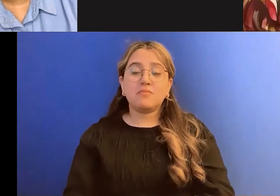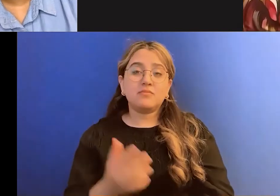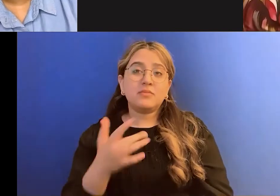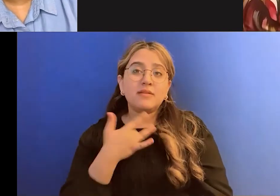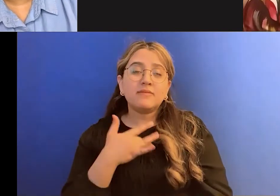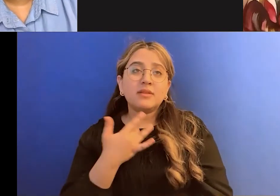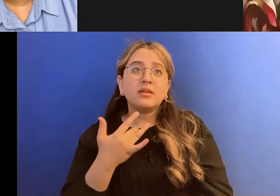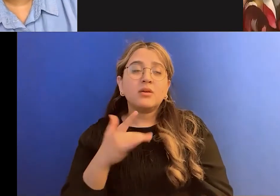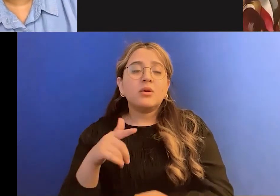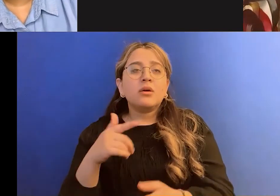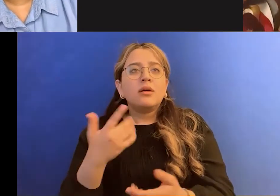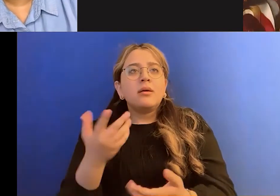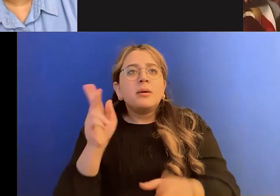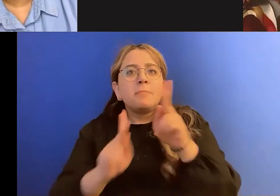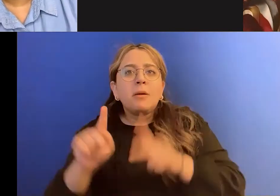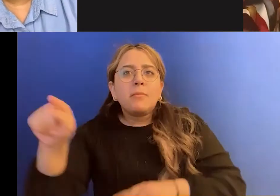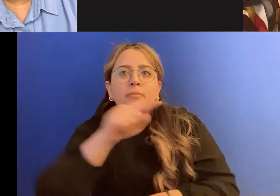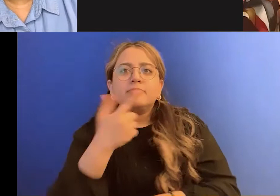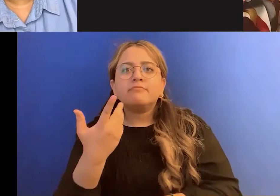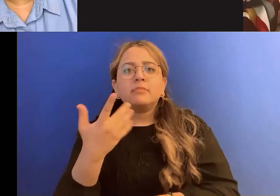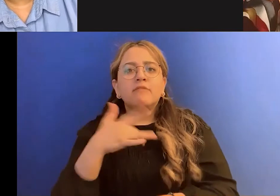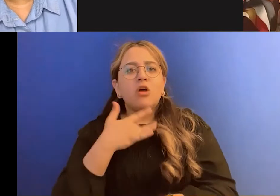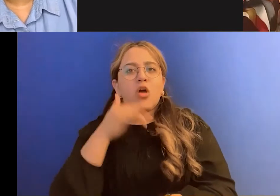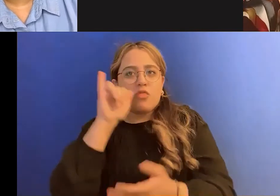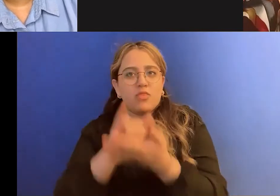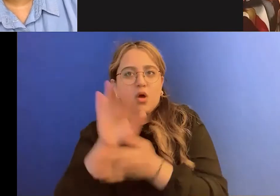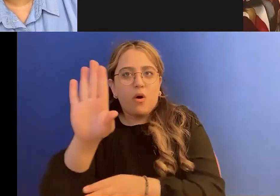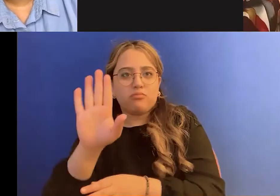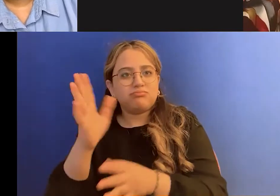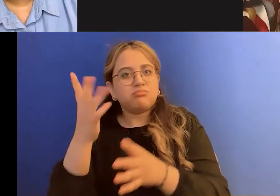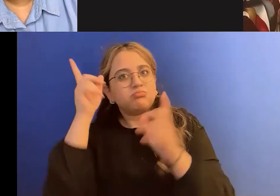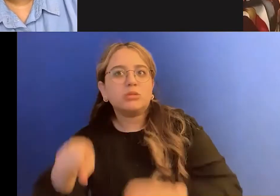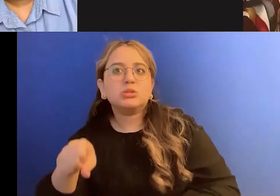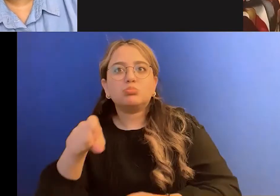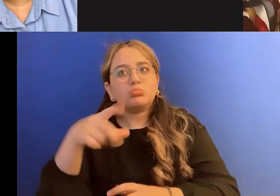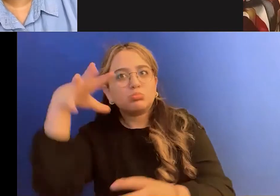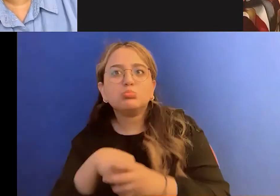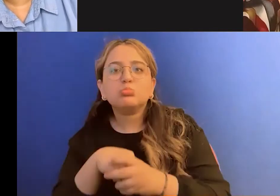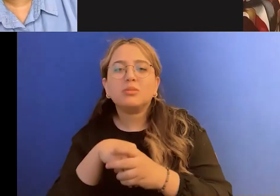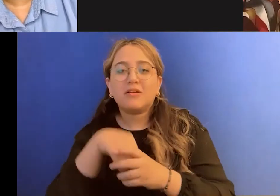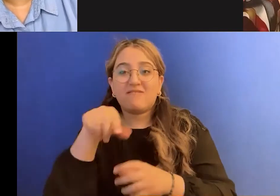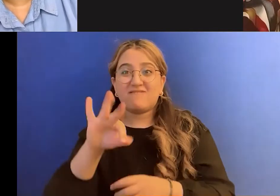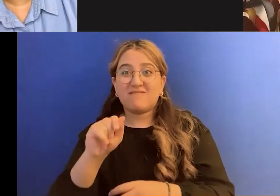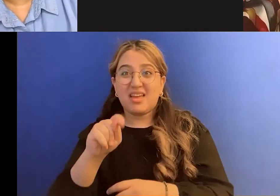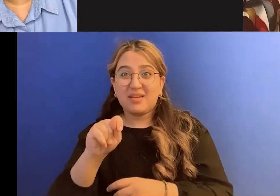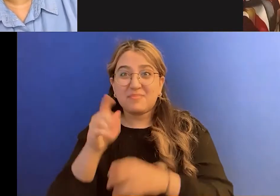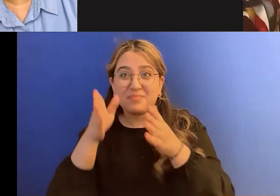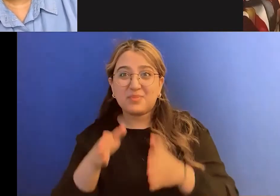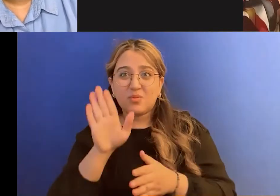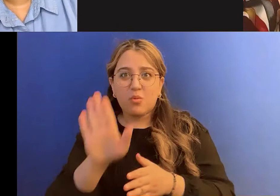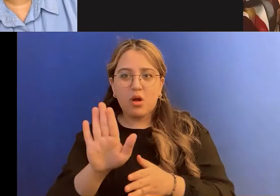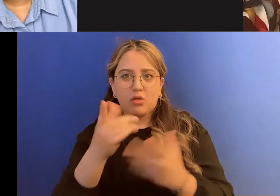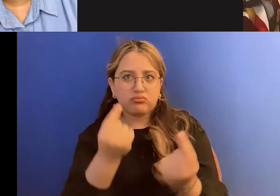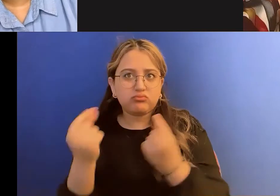to constantly be in a fat person's, um, existence online that really, really, um,